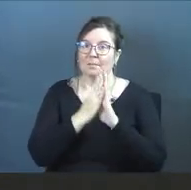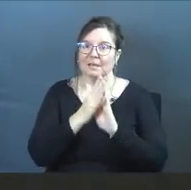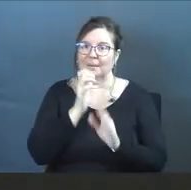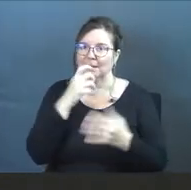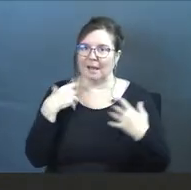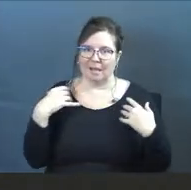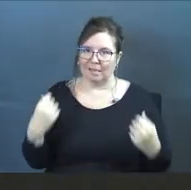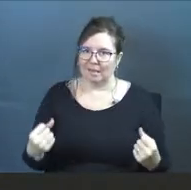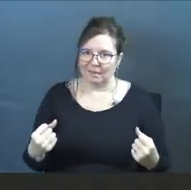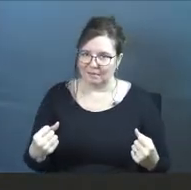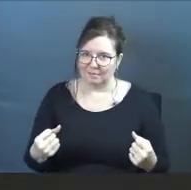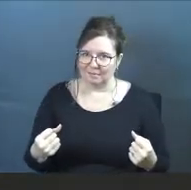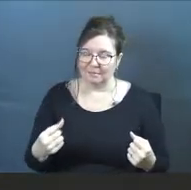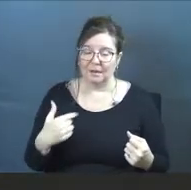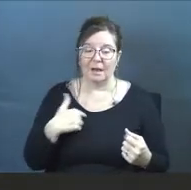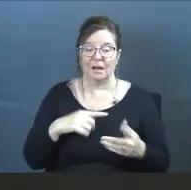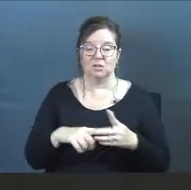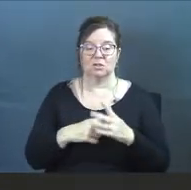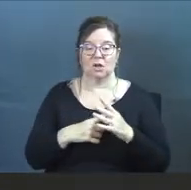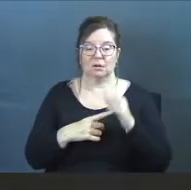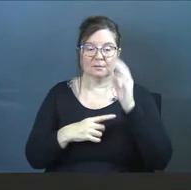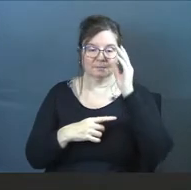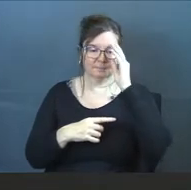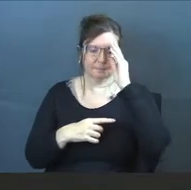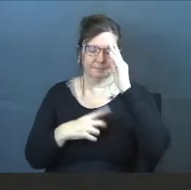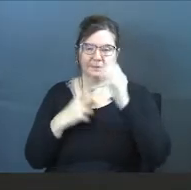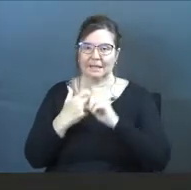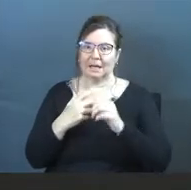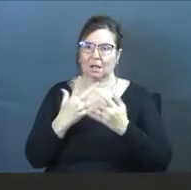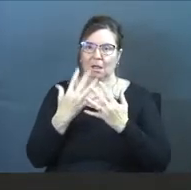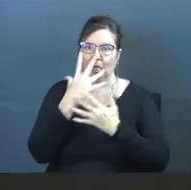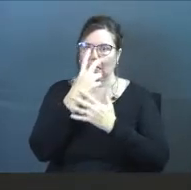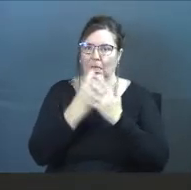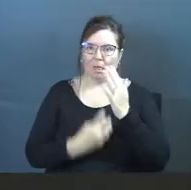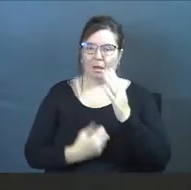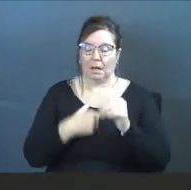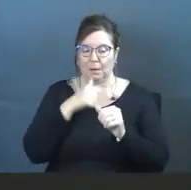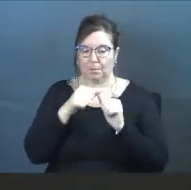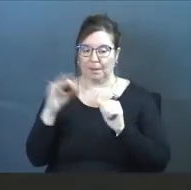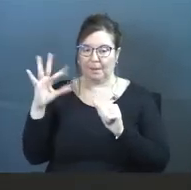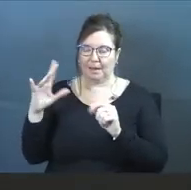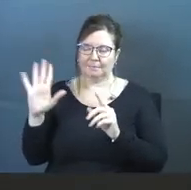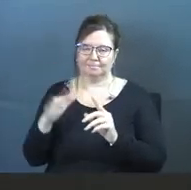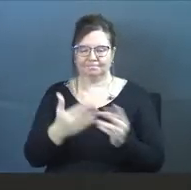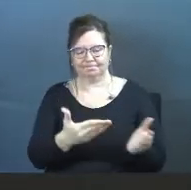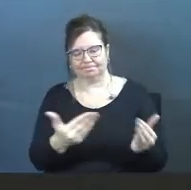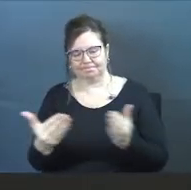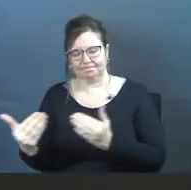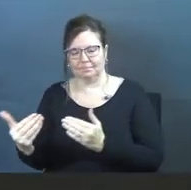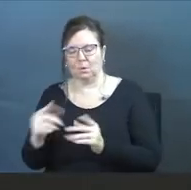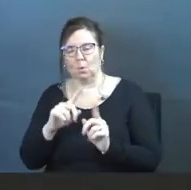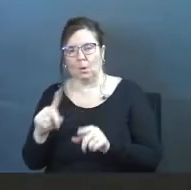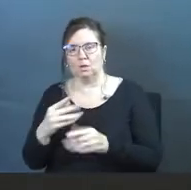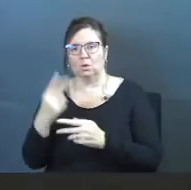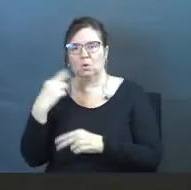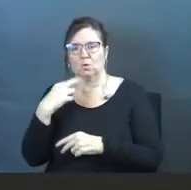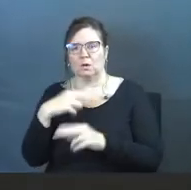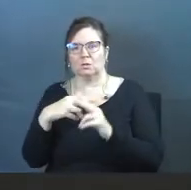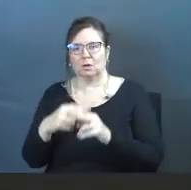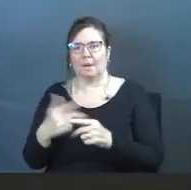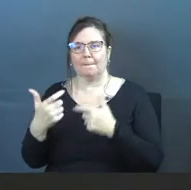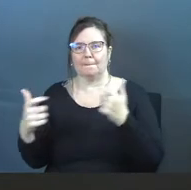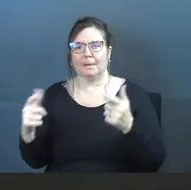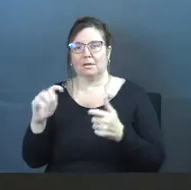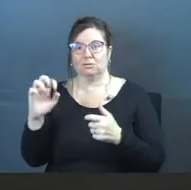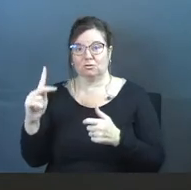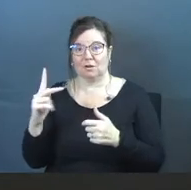become unhealthy. And I started getting consumed with it. And I remember my pastor, he took me to Big Truck Tacos. Anybody ever been there in the city?